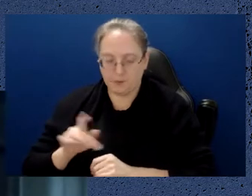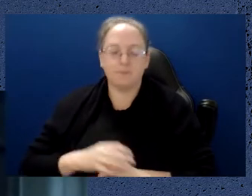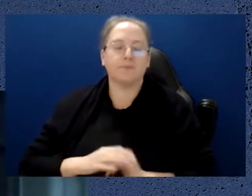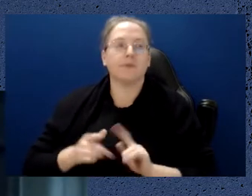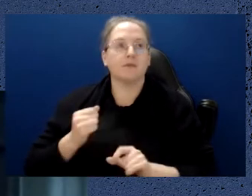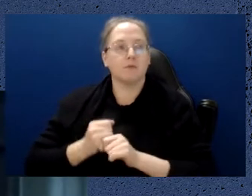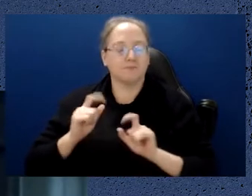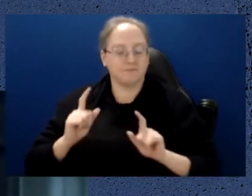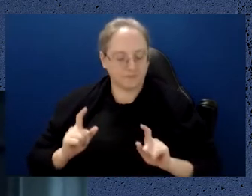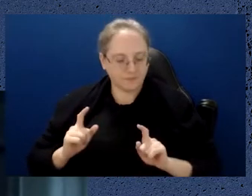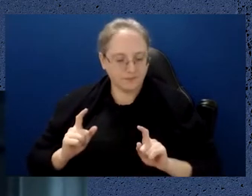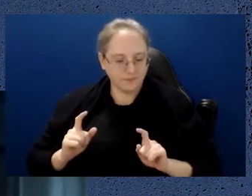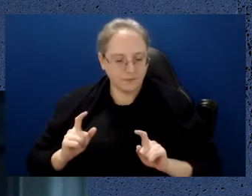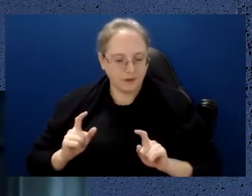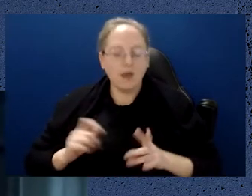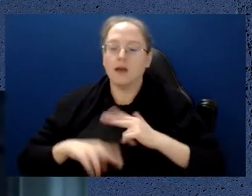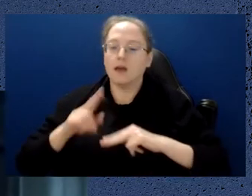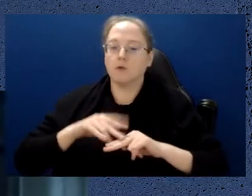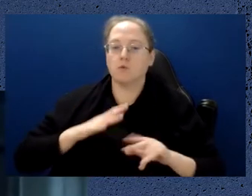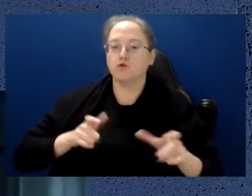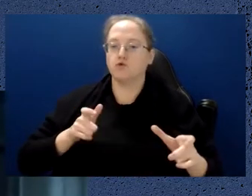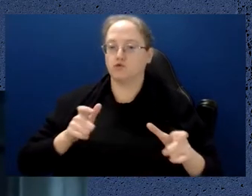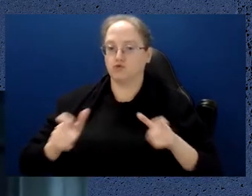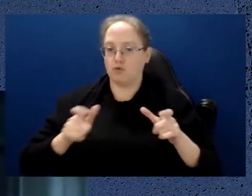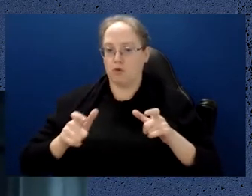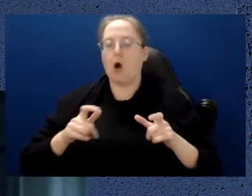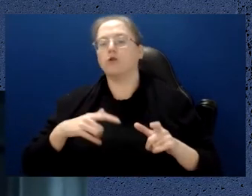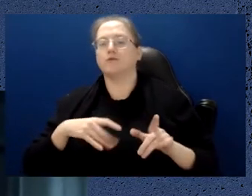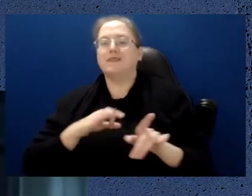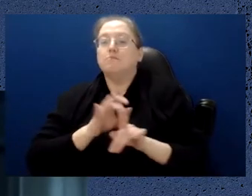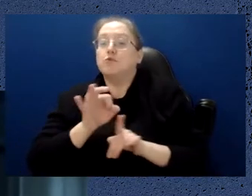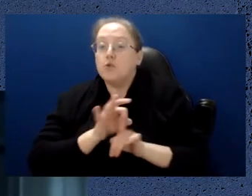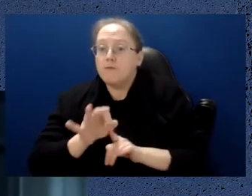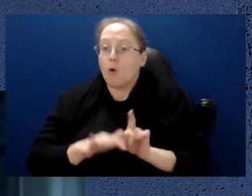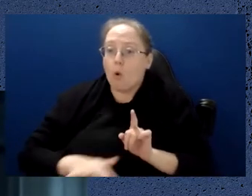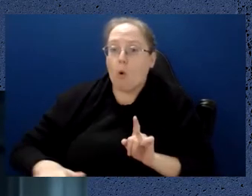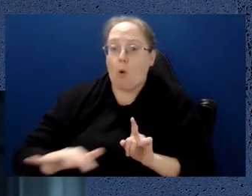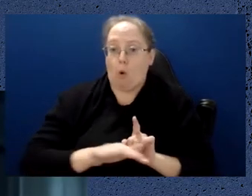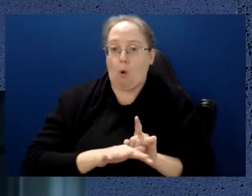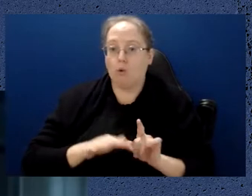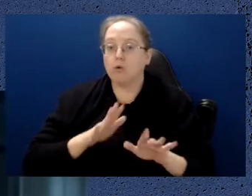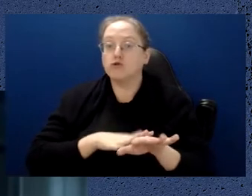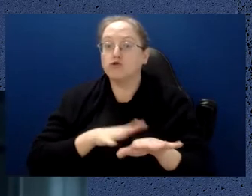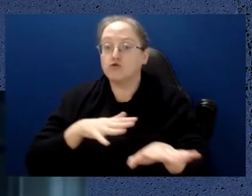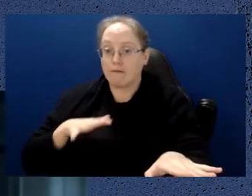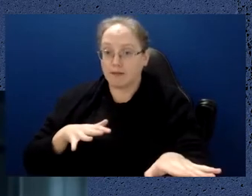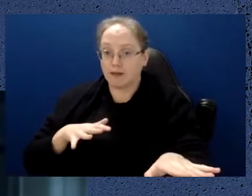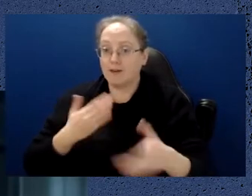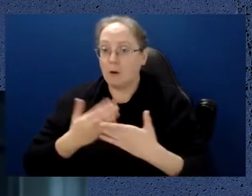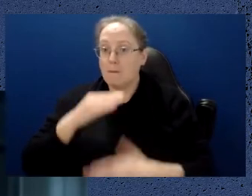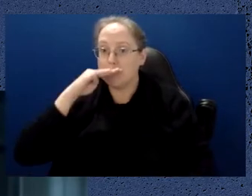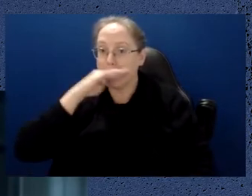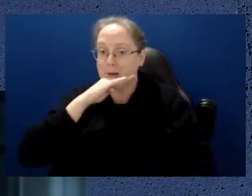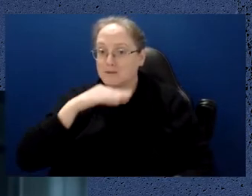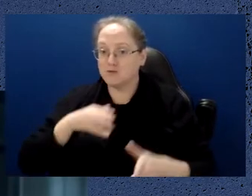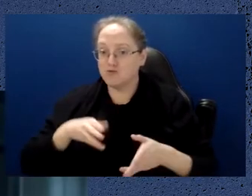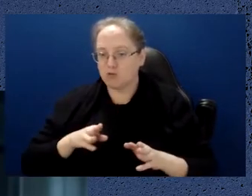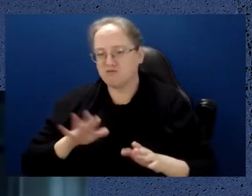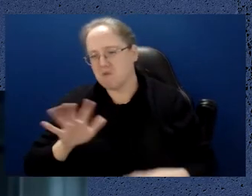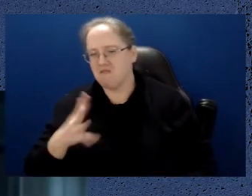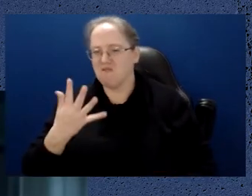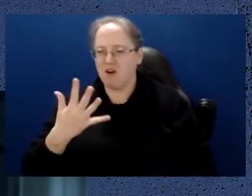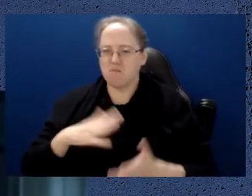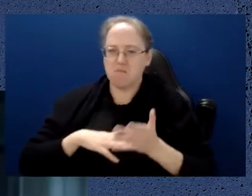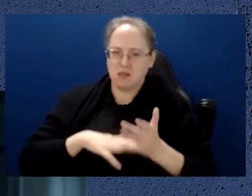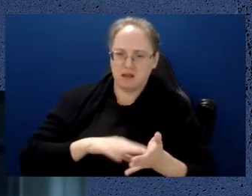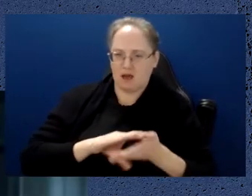wanted to be able to optimize all the traffic on Melbourne's roads, we're talking probably about 5 million